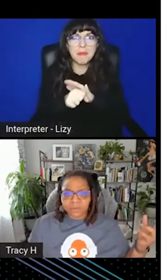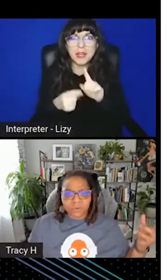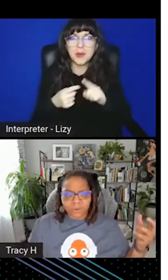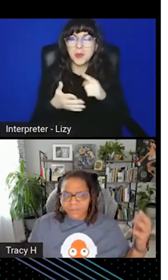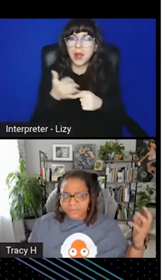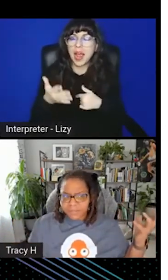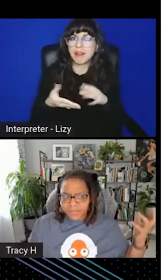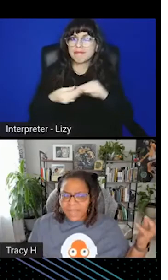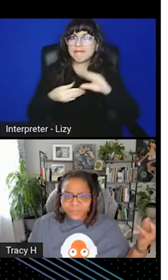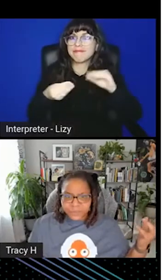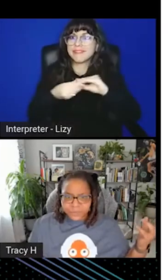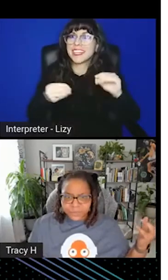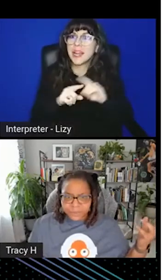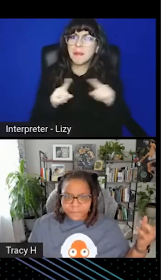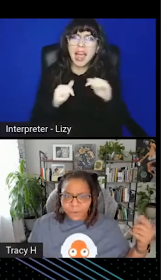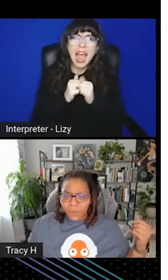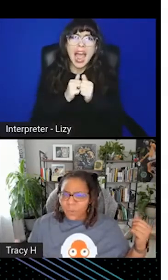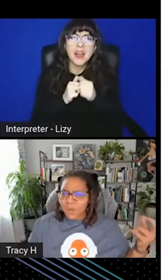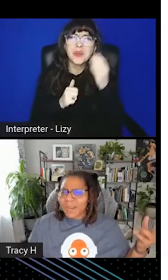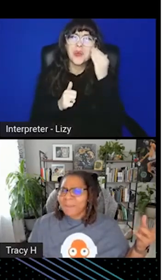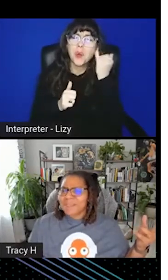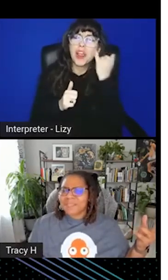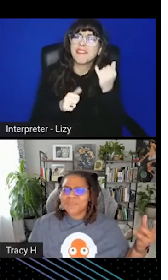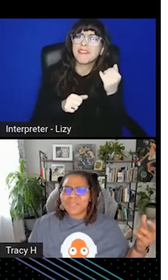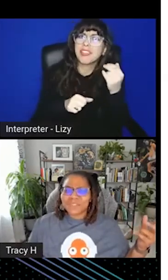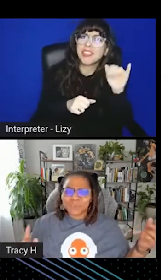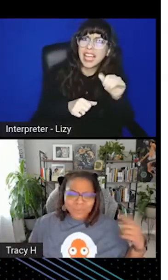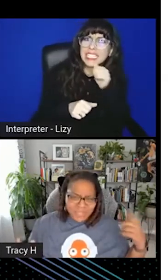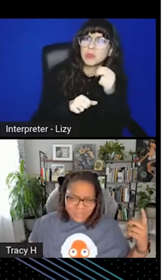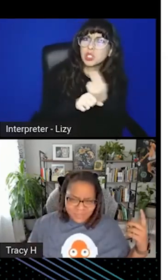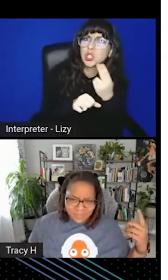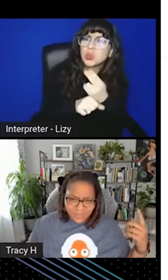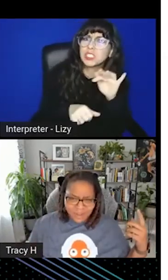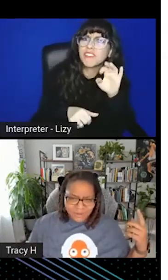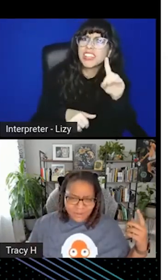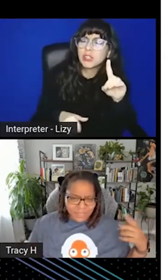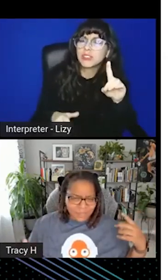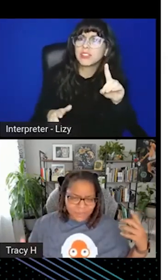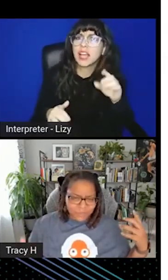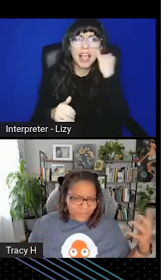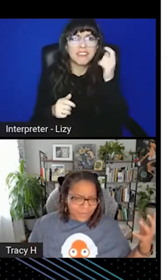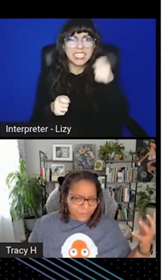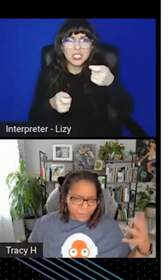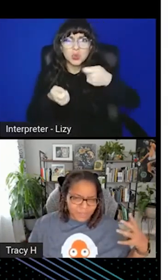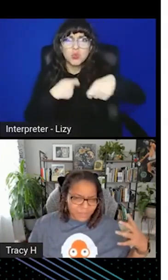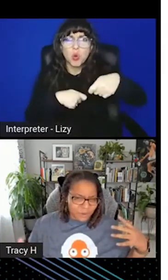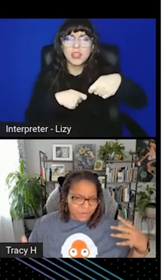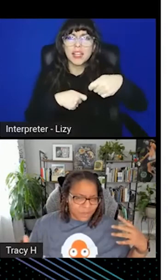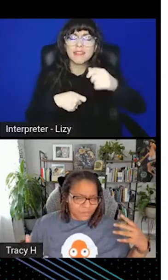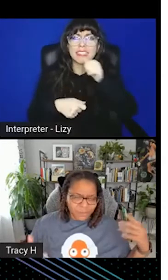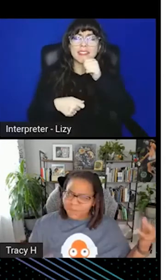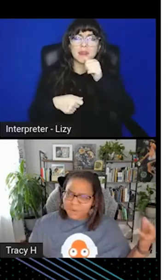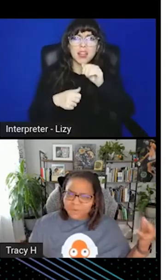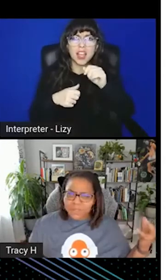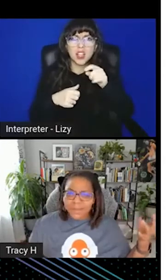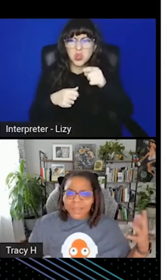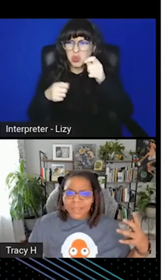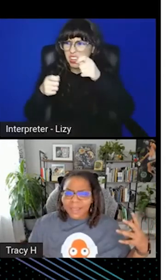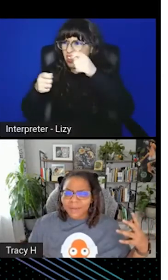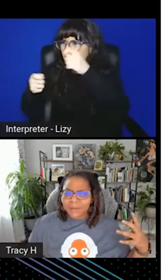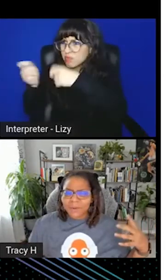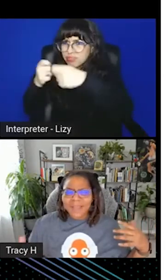secret or if it even got used? What happens if you need to rotate the secret out? Like, do you find and replace it across all of your repos?